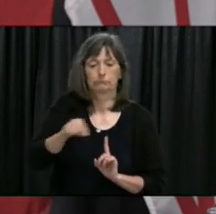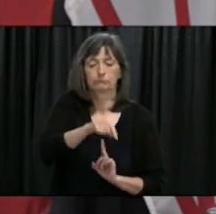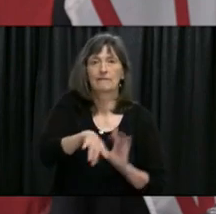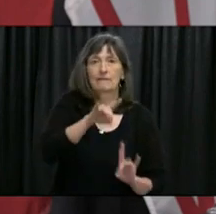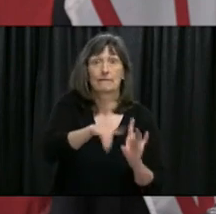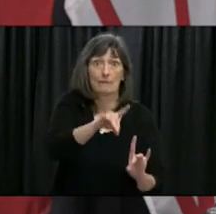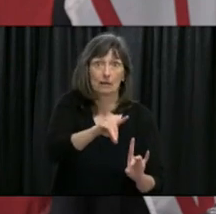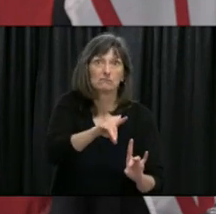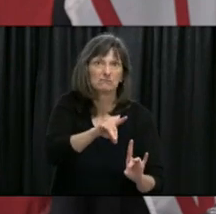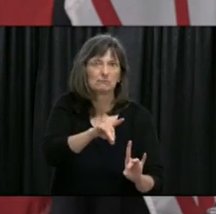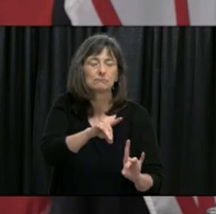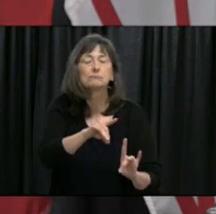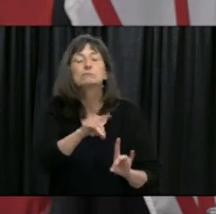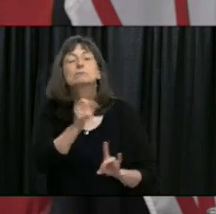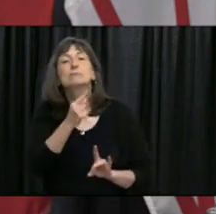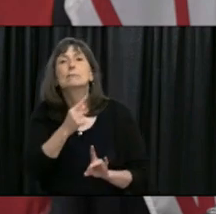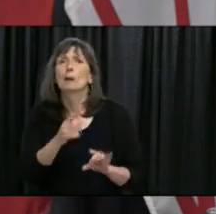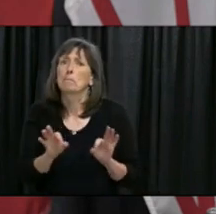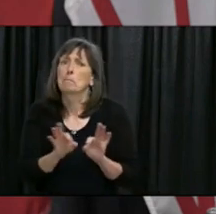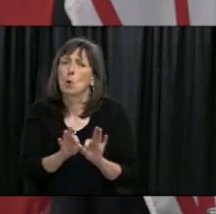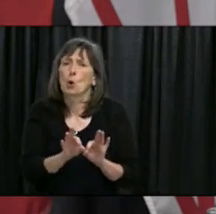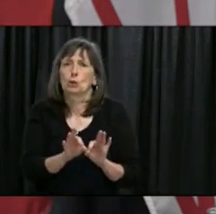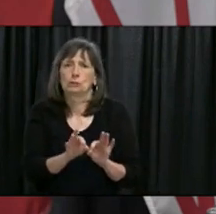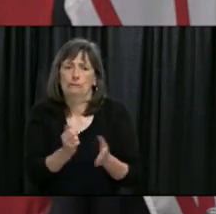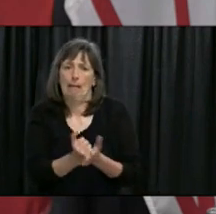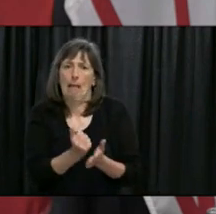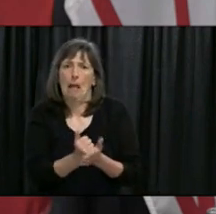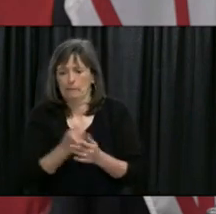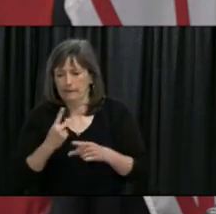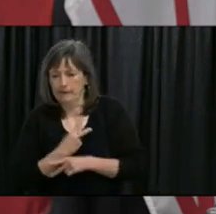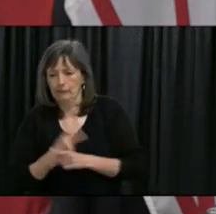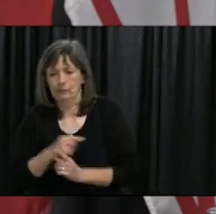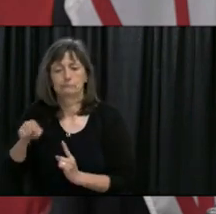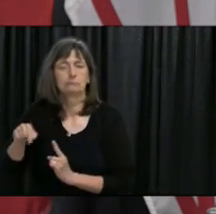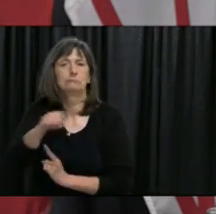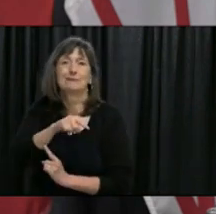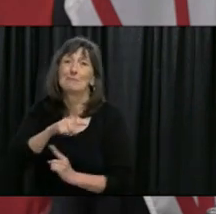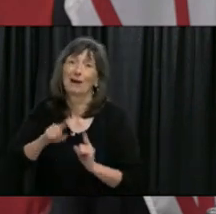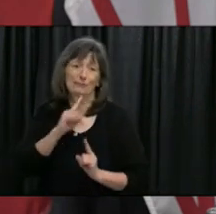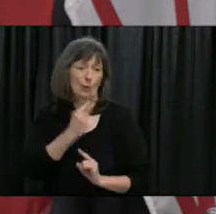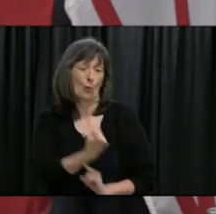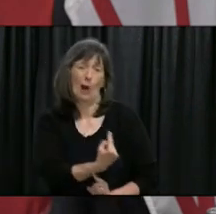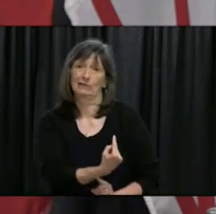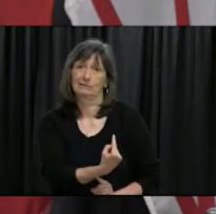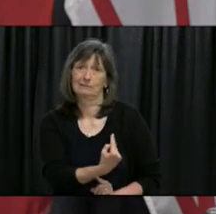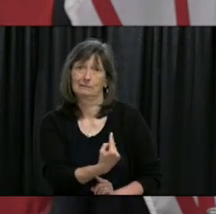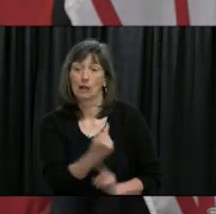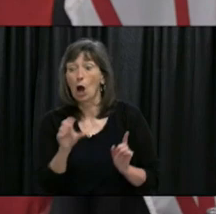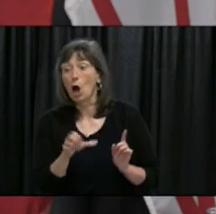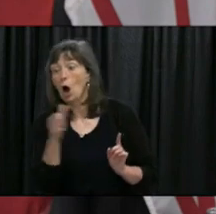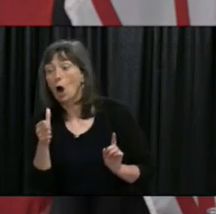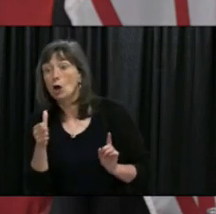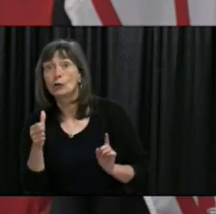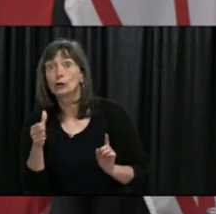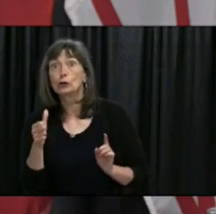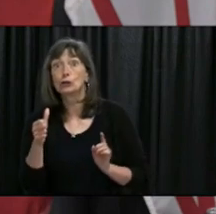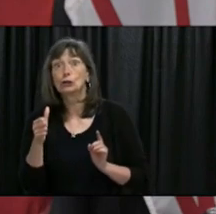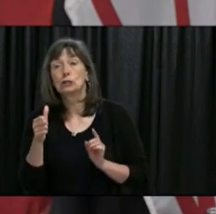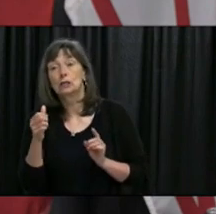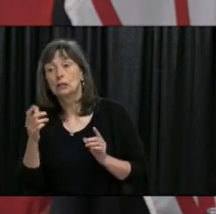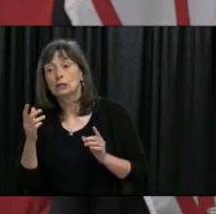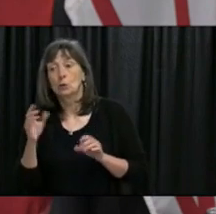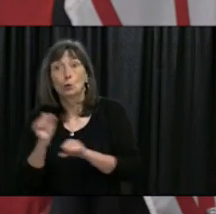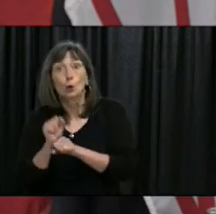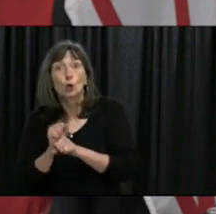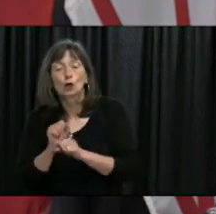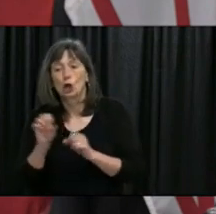very important component but it would be one tool that's in that toolbox at this point it's very difficult to see any mechanism that